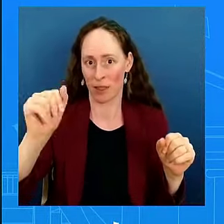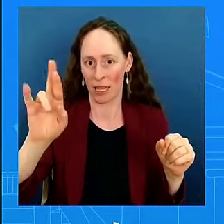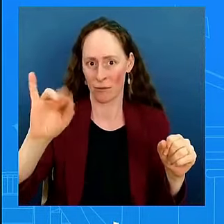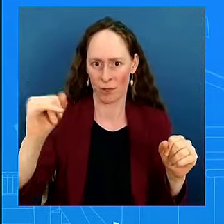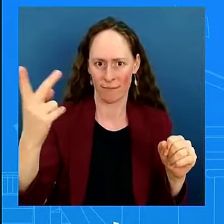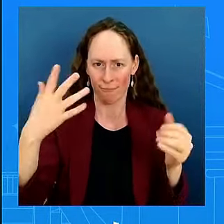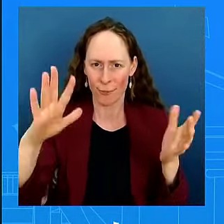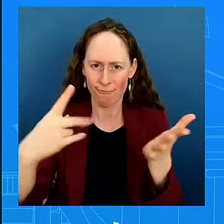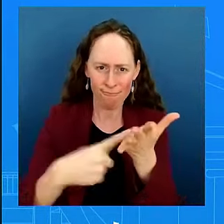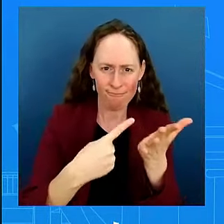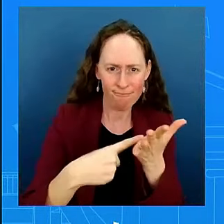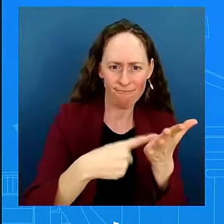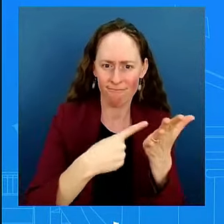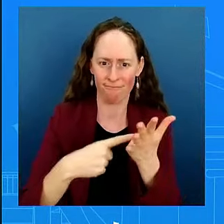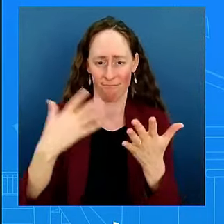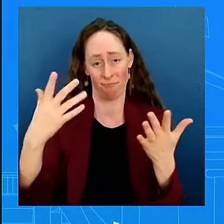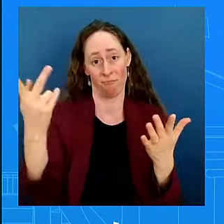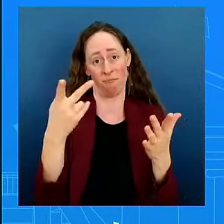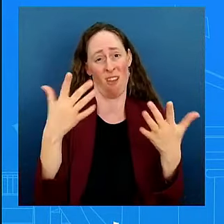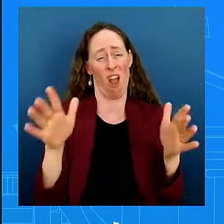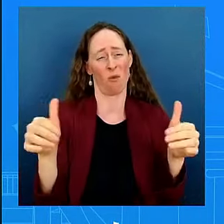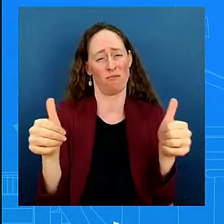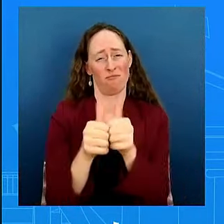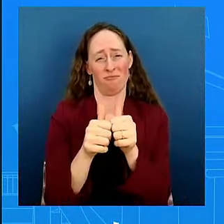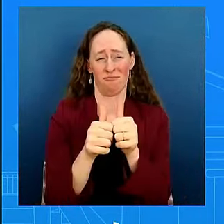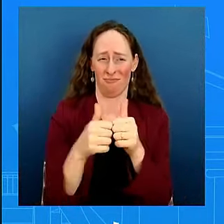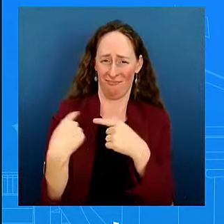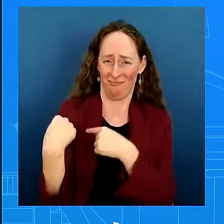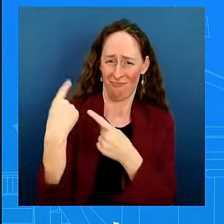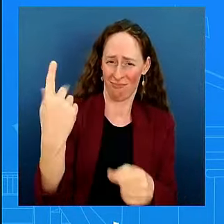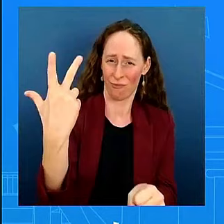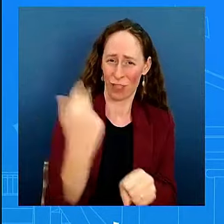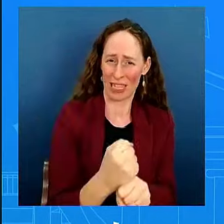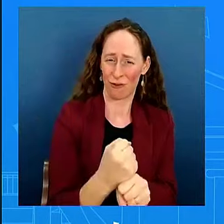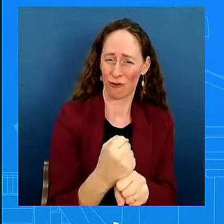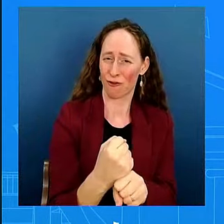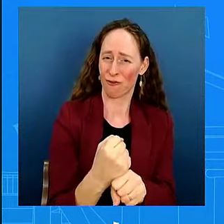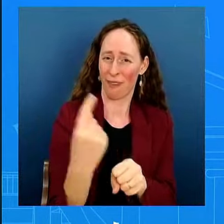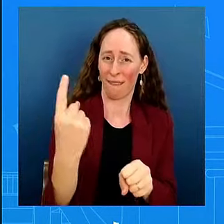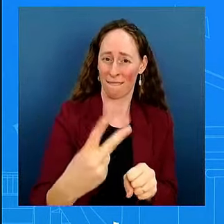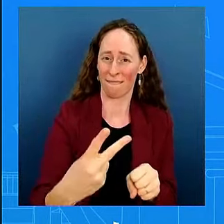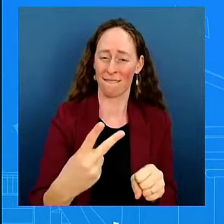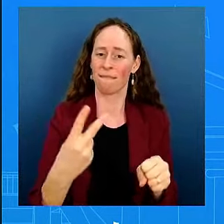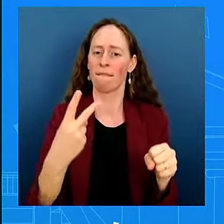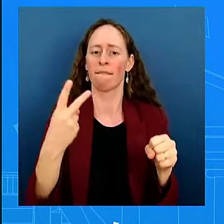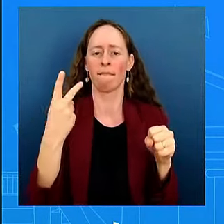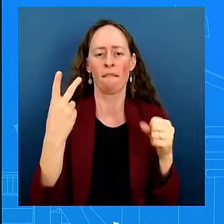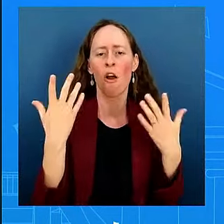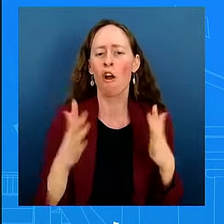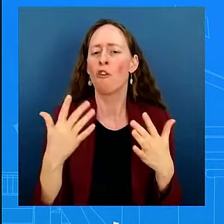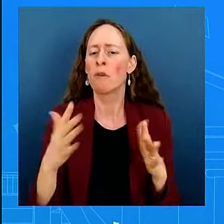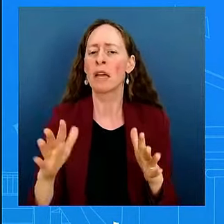as you heard from Secretary Tom Perez, on what we're going to do to continue to make sure we deliver on the unprecedented